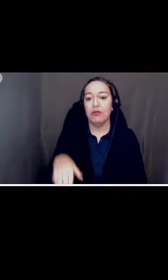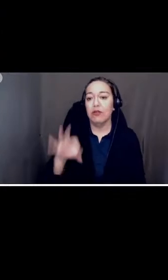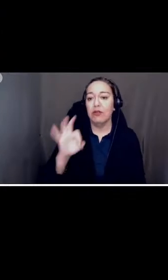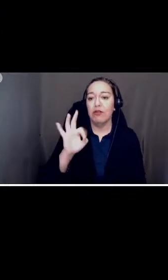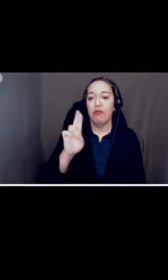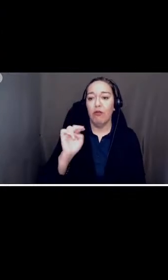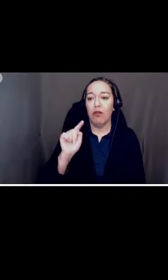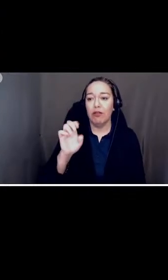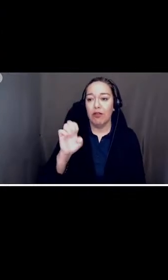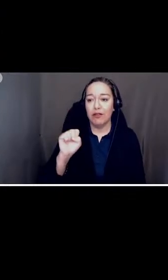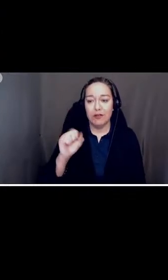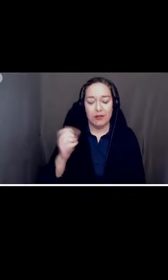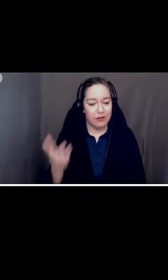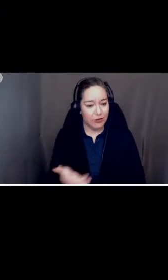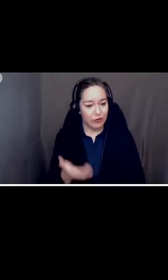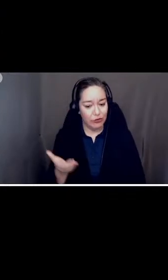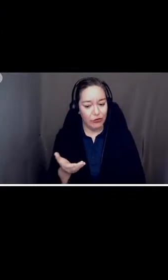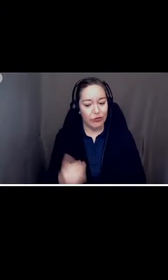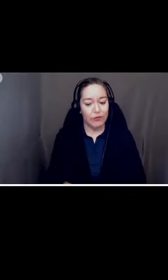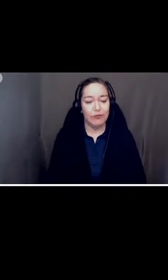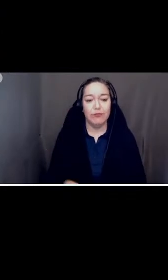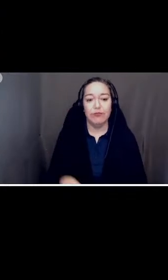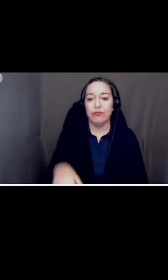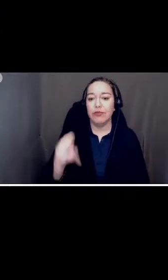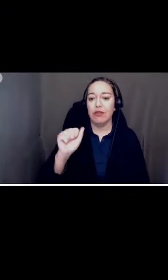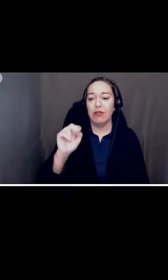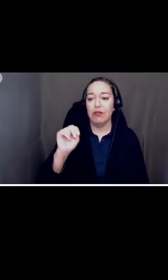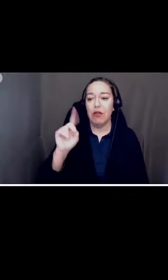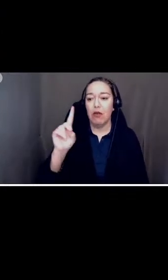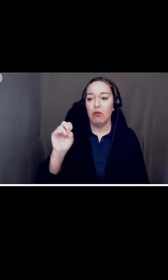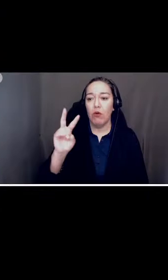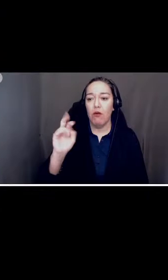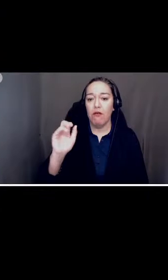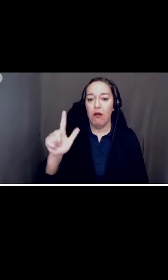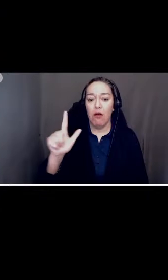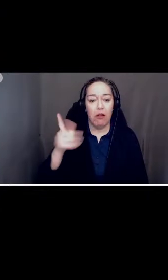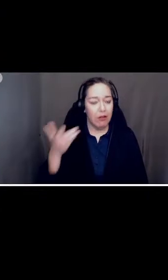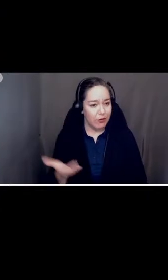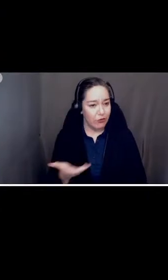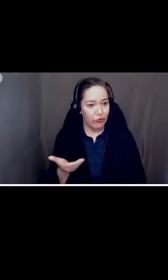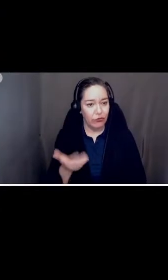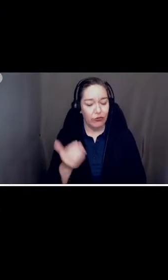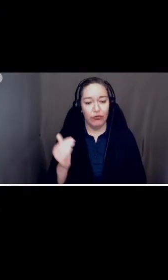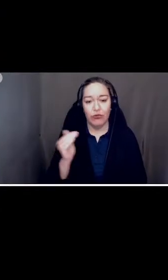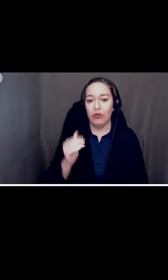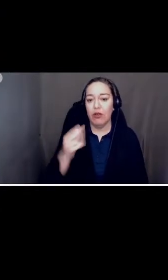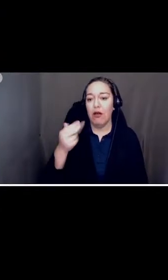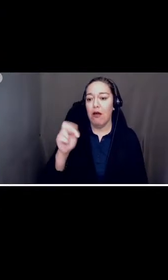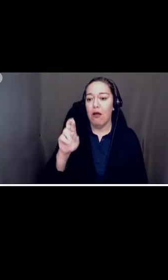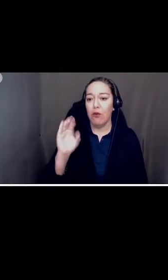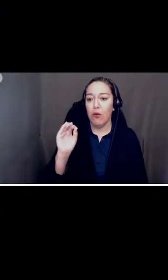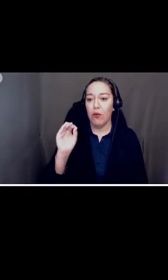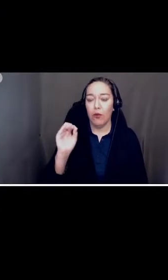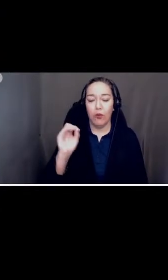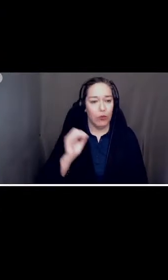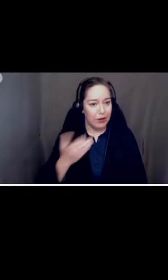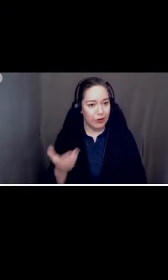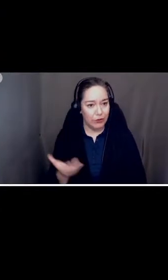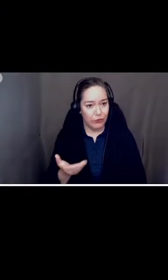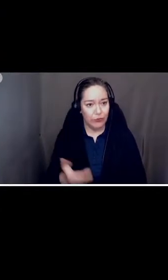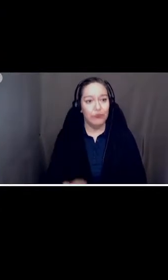Fuentes? Here. Board member Sandoval? Here. Board member Harbaugh? Here.